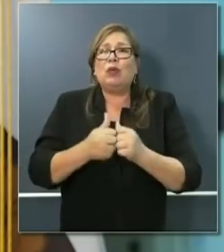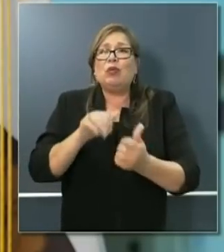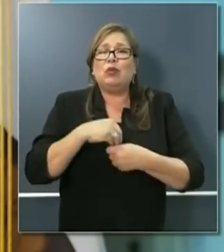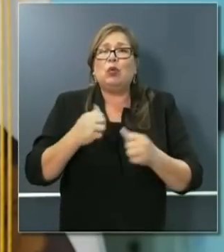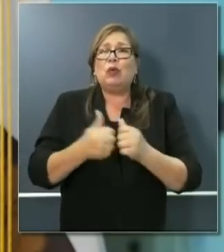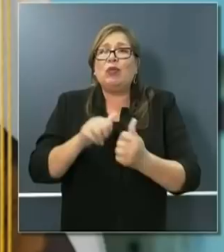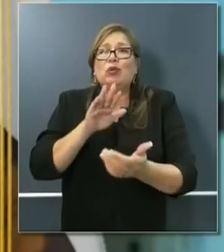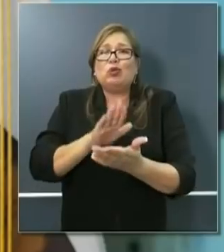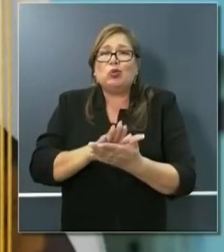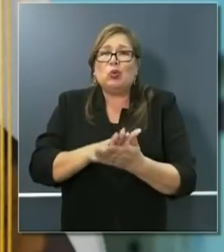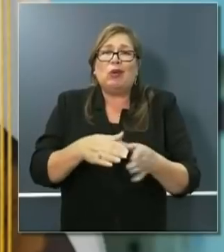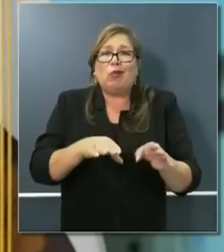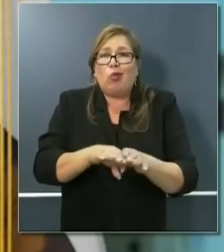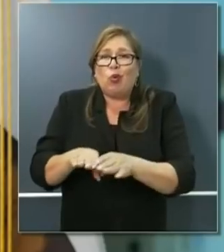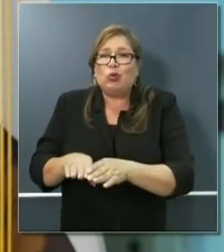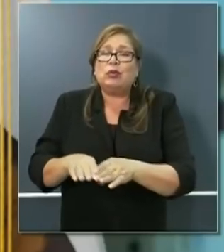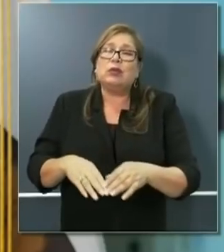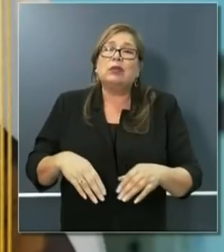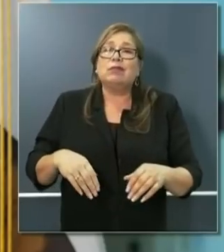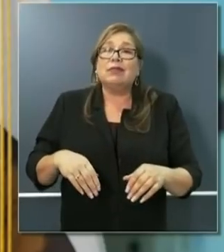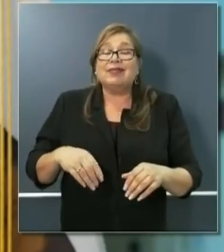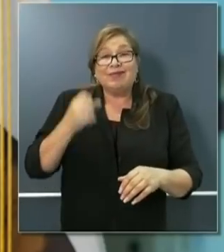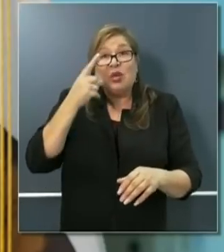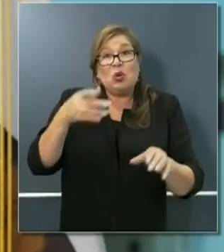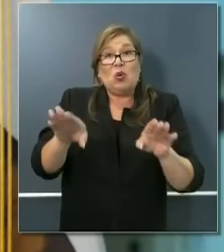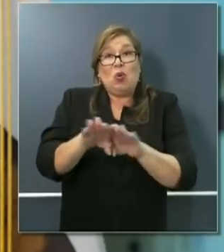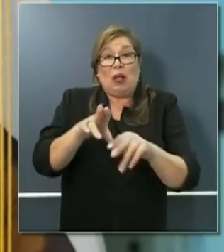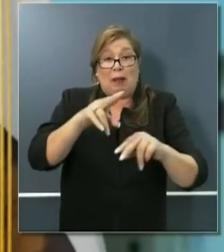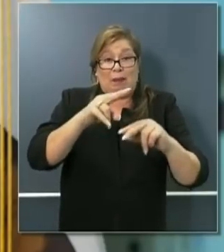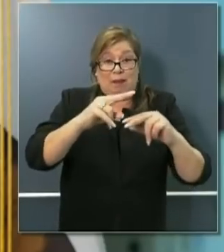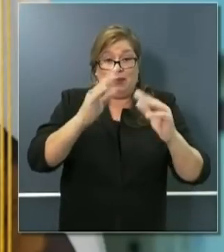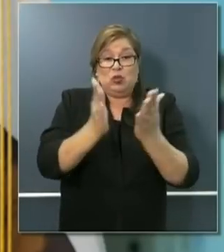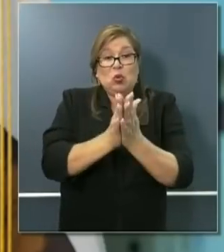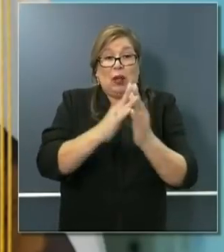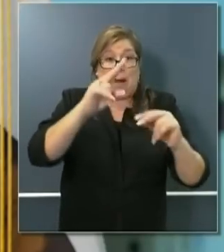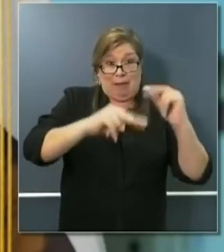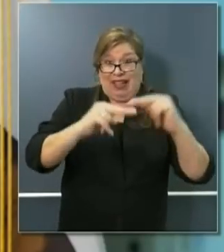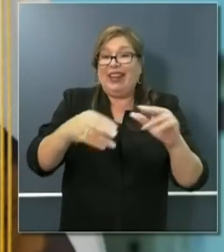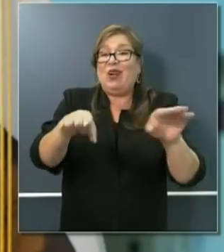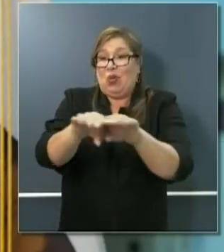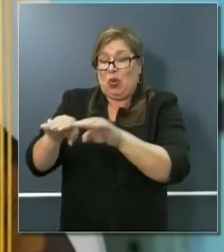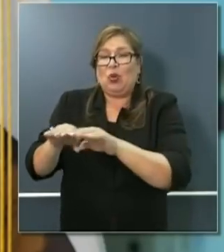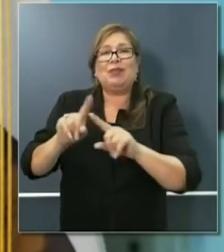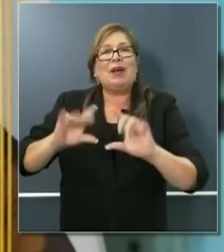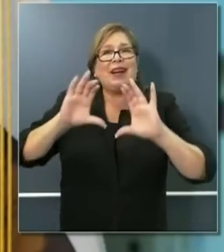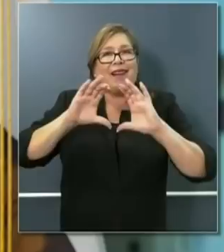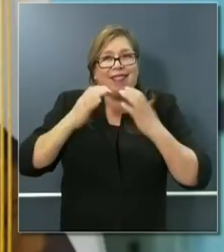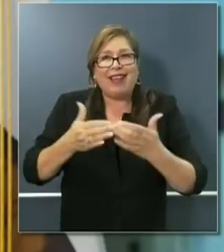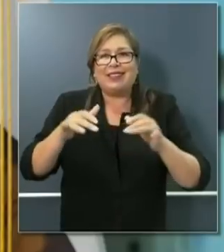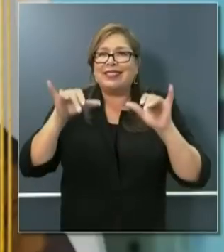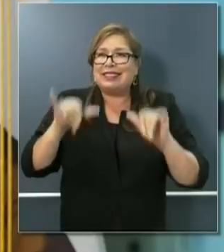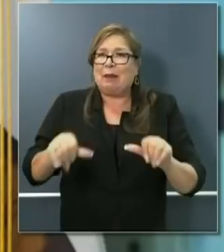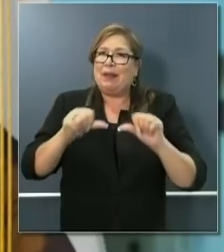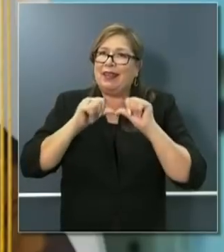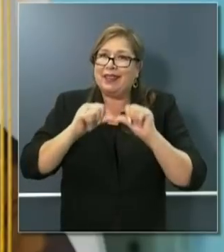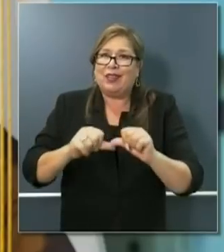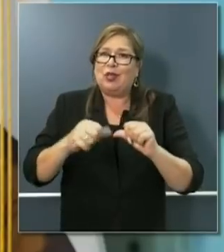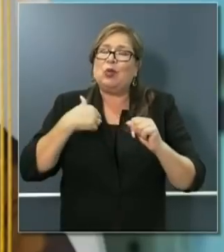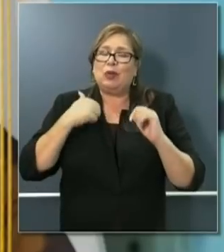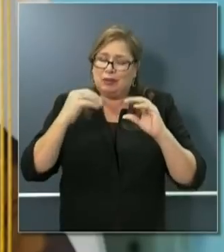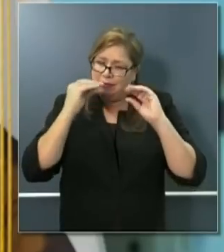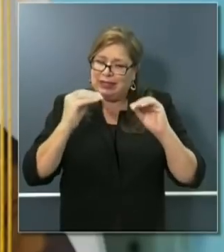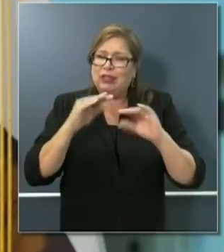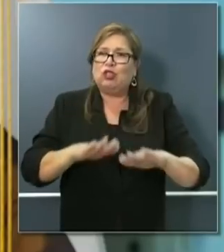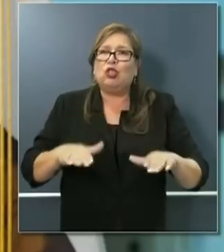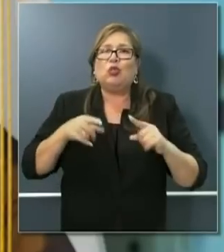these schools being closed, but these classes now continuing so that we can educate our kids despite this challenging